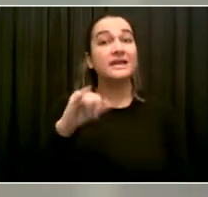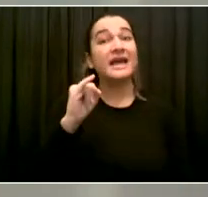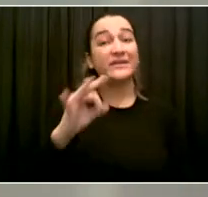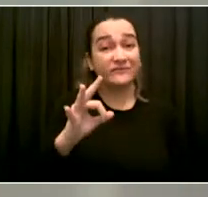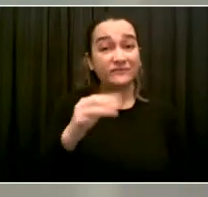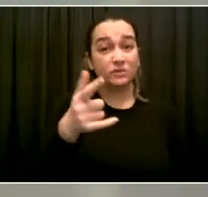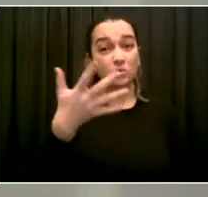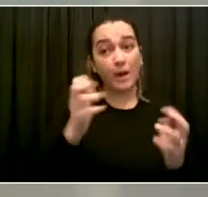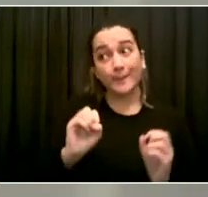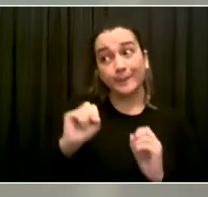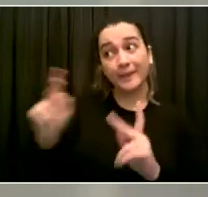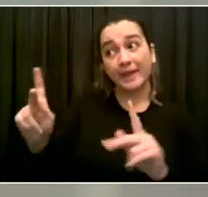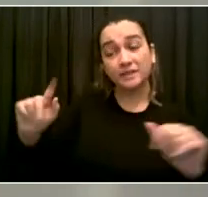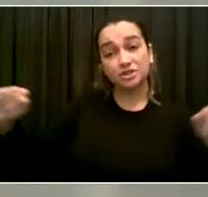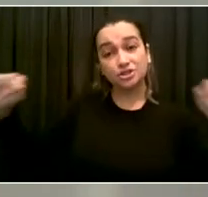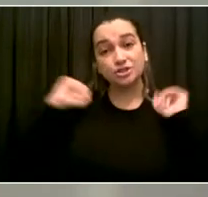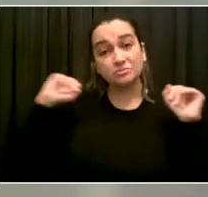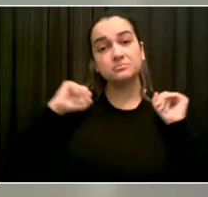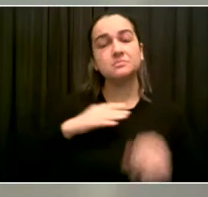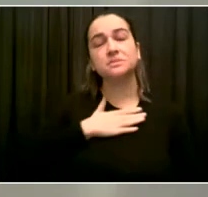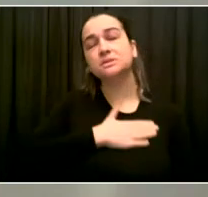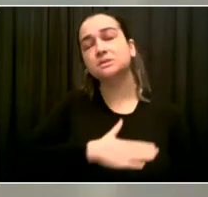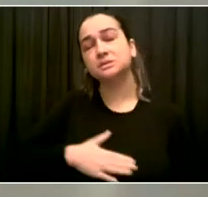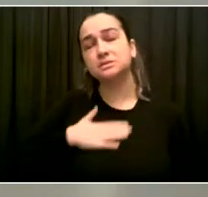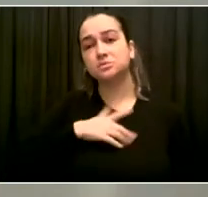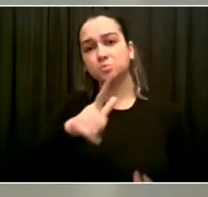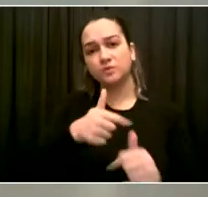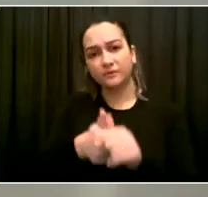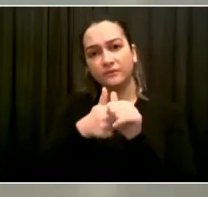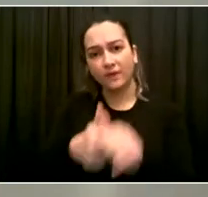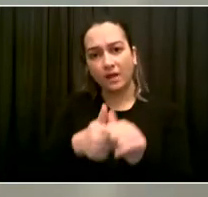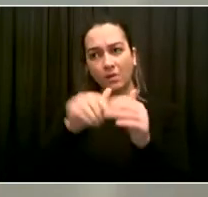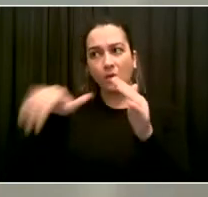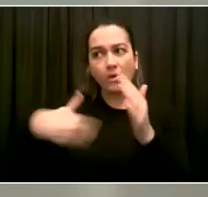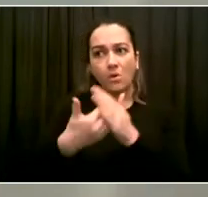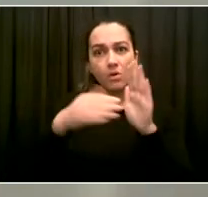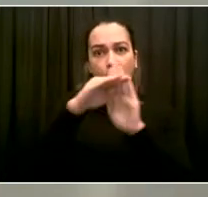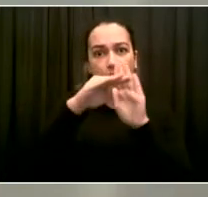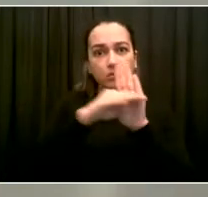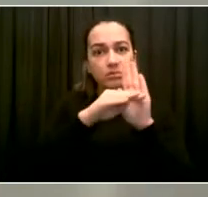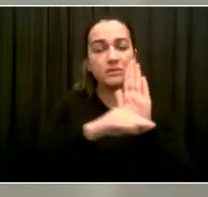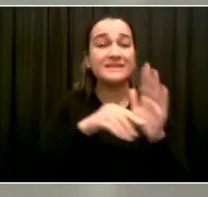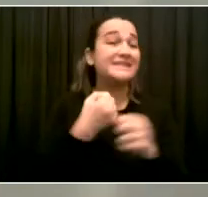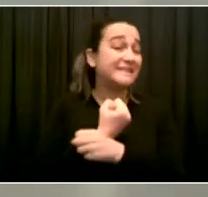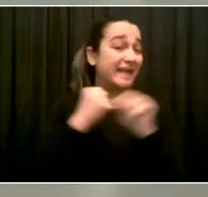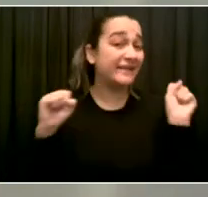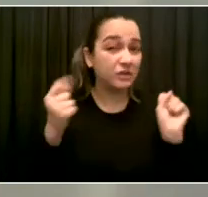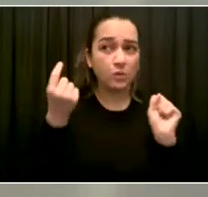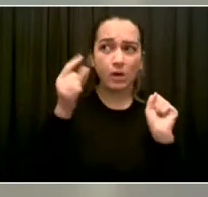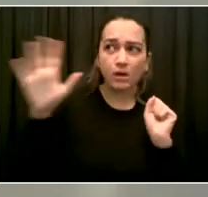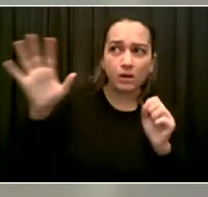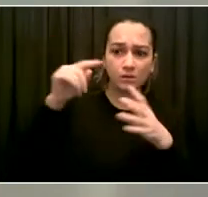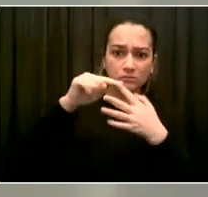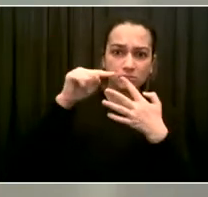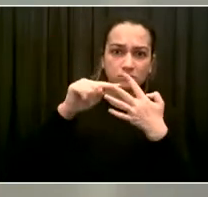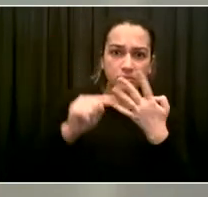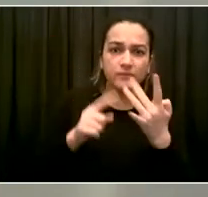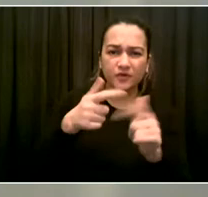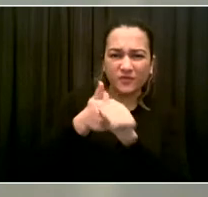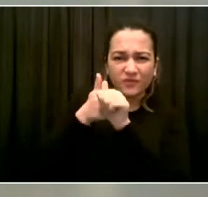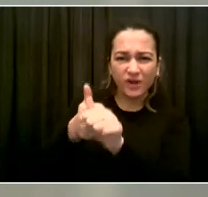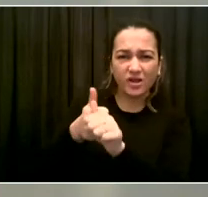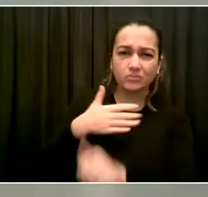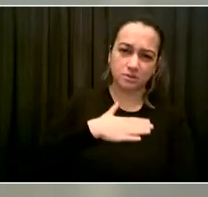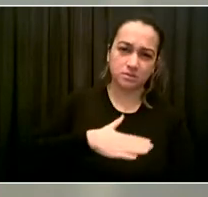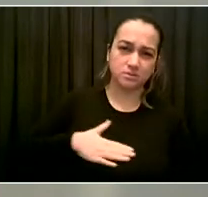adhering to all the precautions when you're there. Make sure everybody in the class and the facility itself is sticking with the precautions, particularly